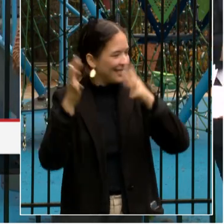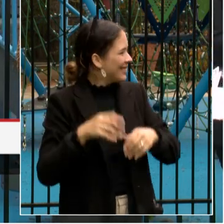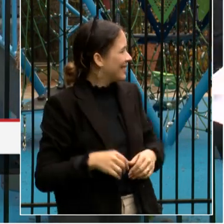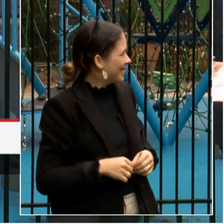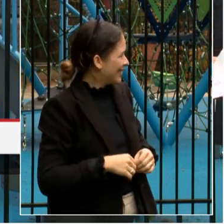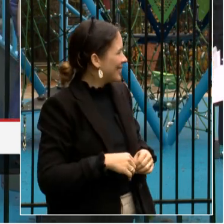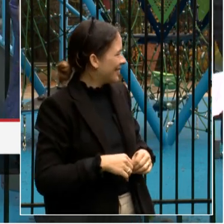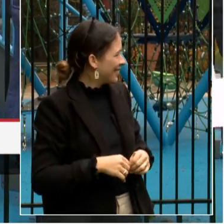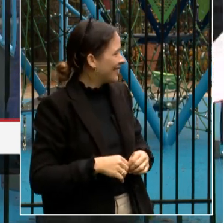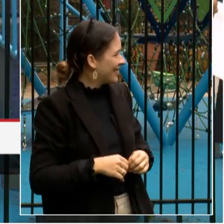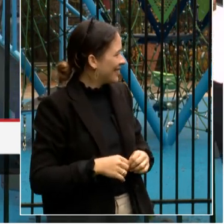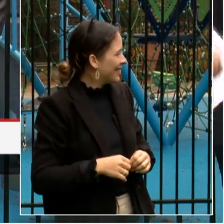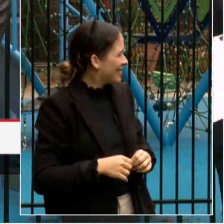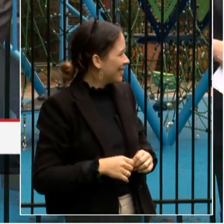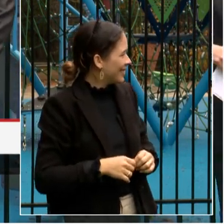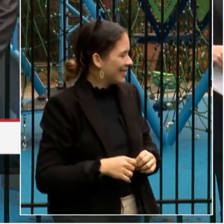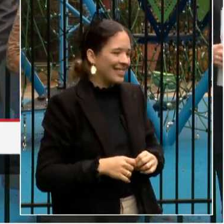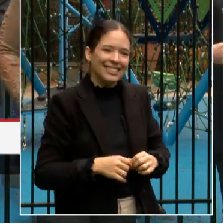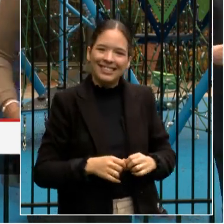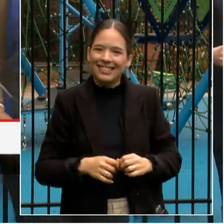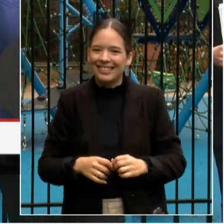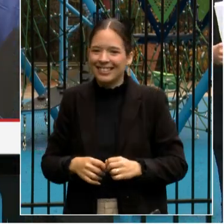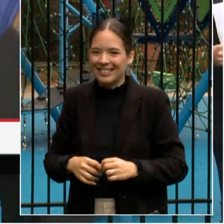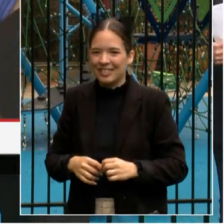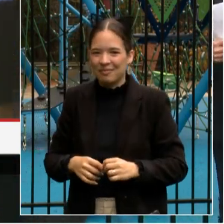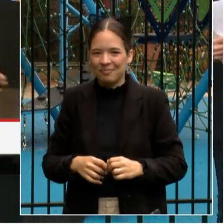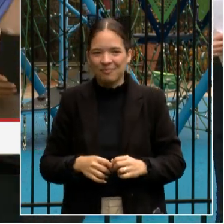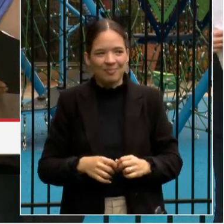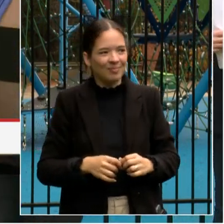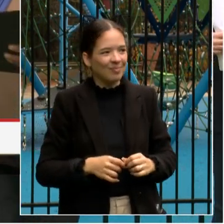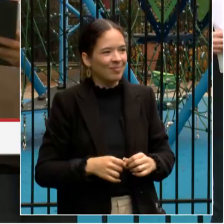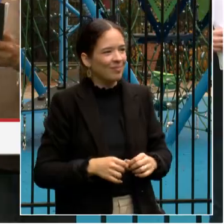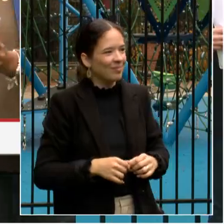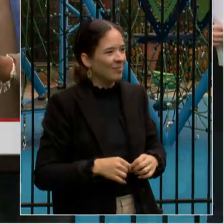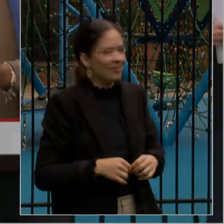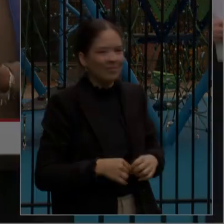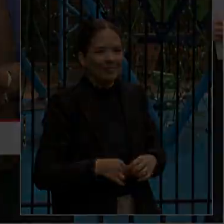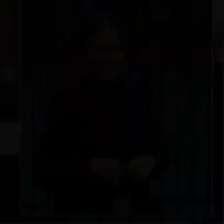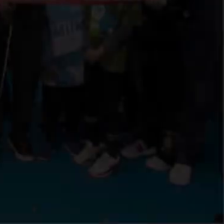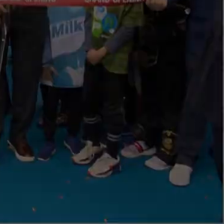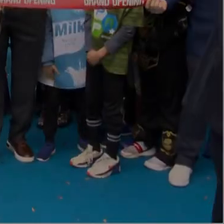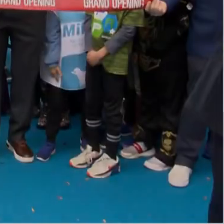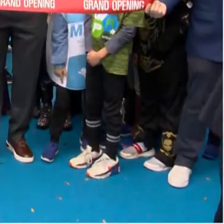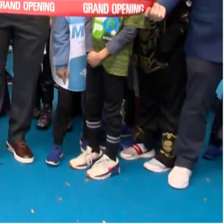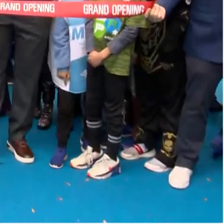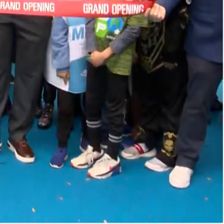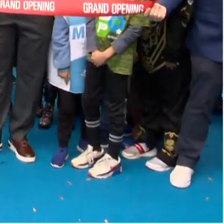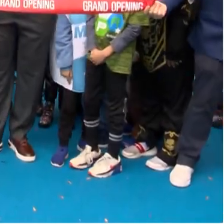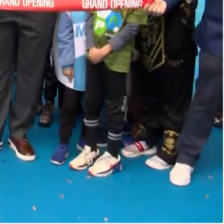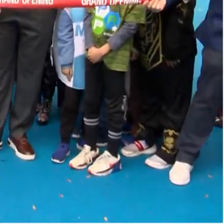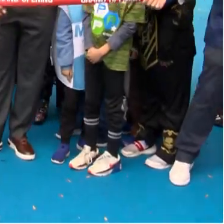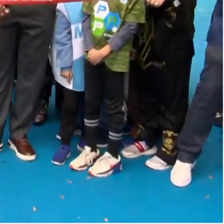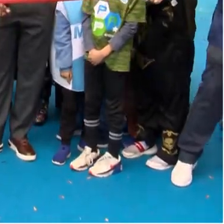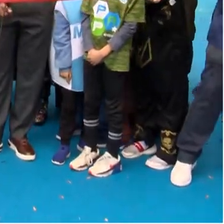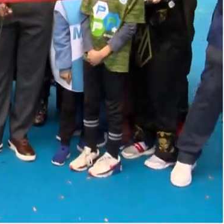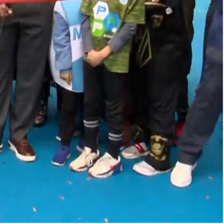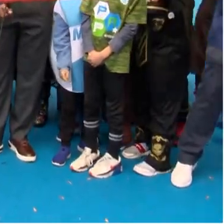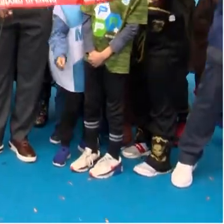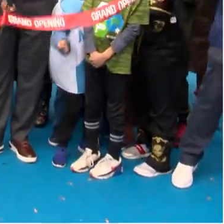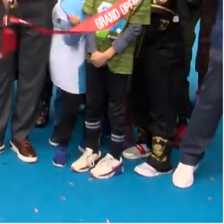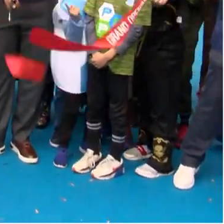All right. you. All right. Thank you. and girls. Three, two,